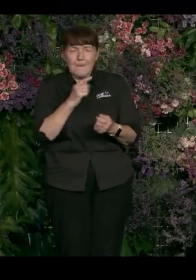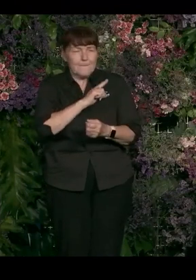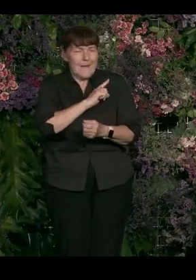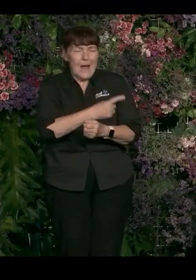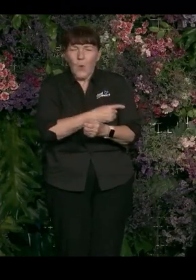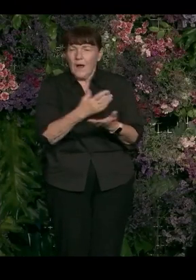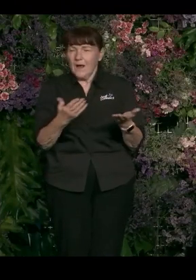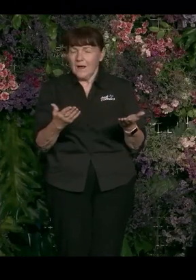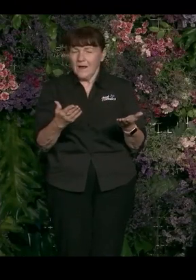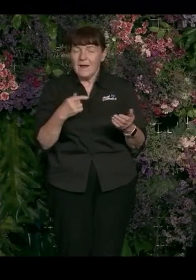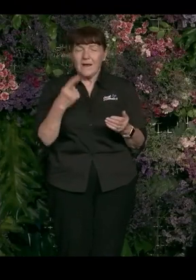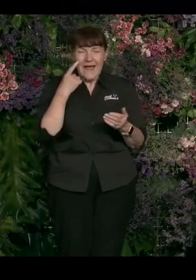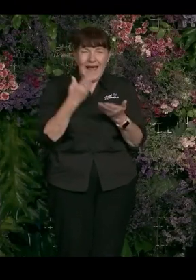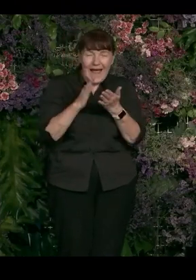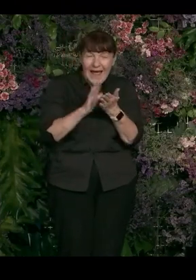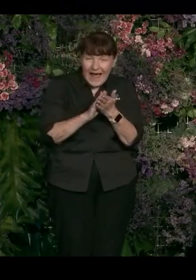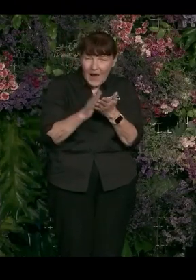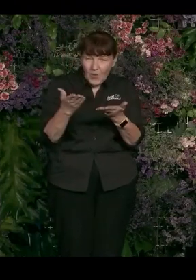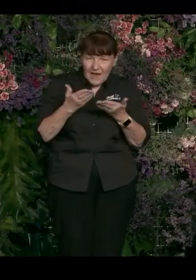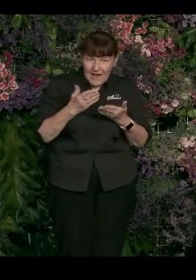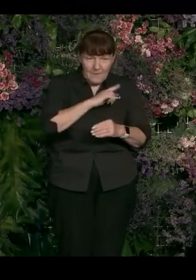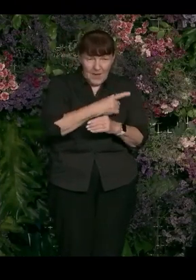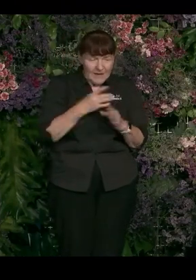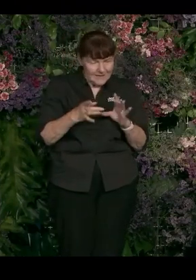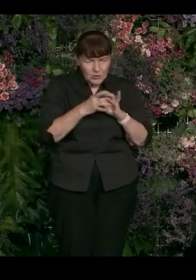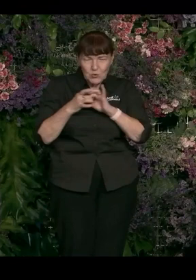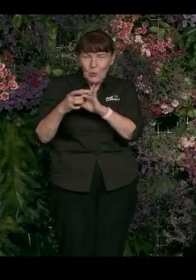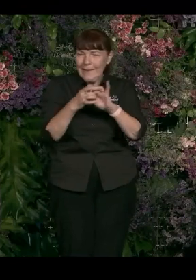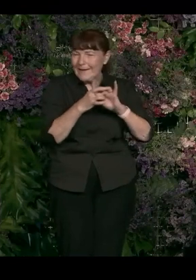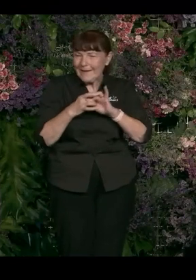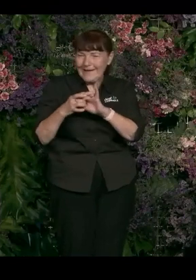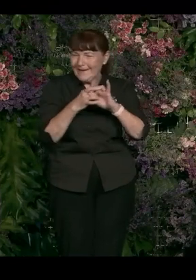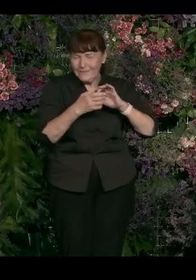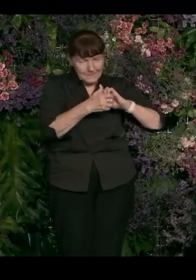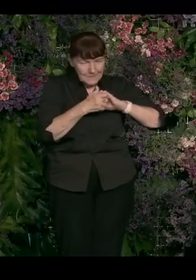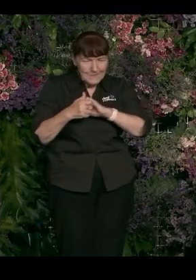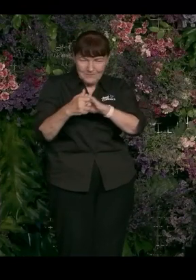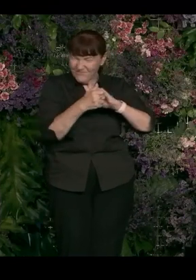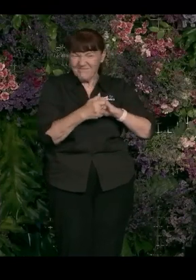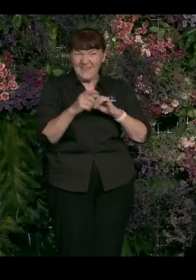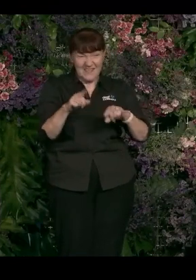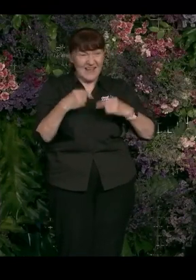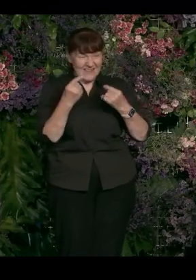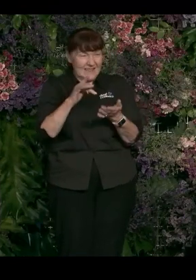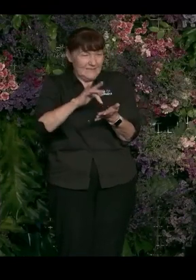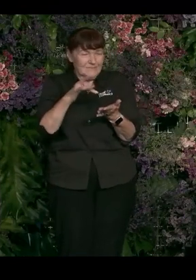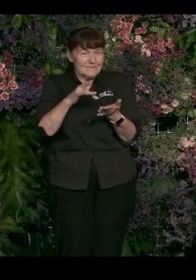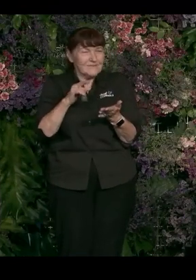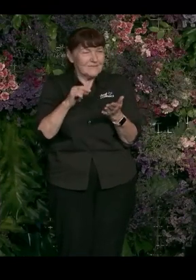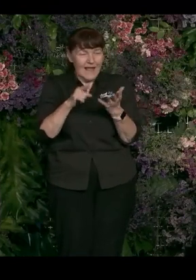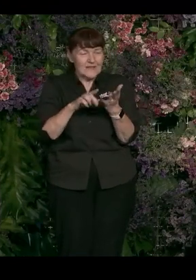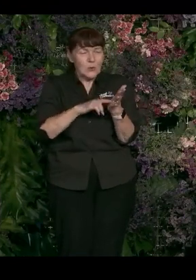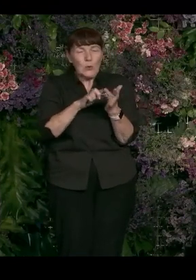And the way we think power comes about is by joining together with others, which is at our core as unionists. That's what we're about.